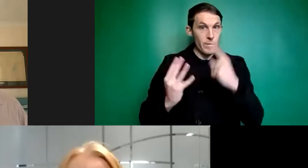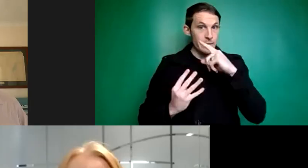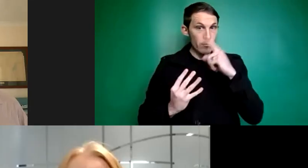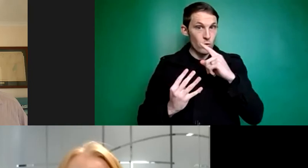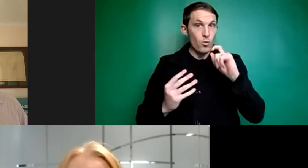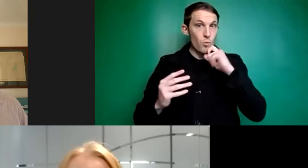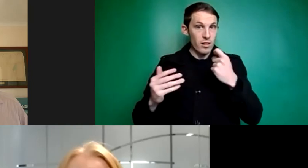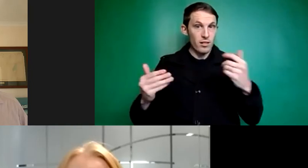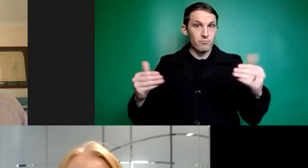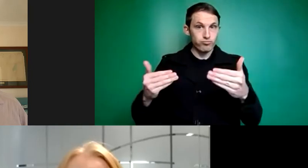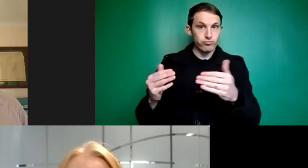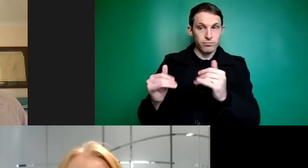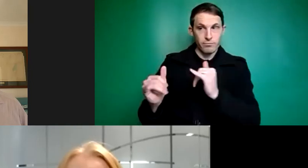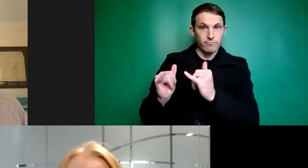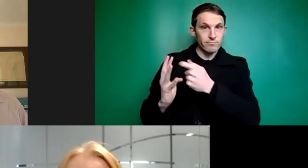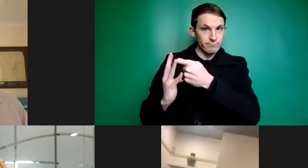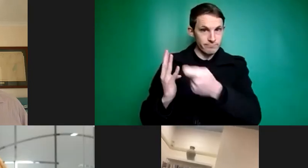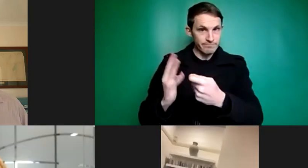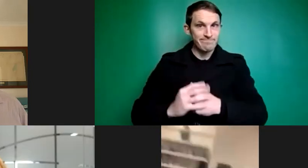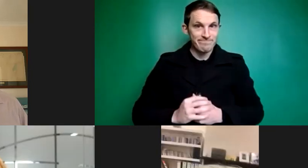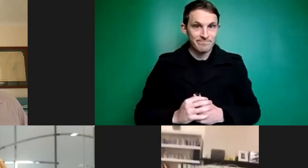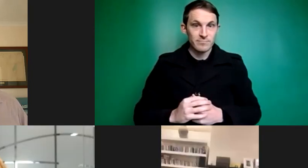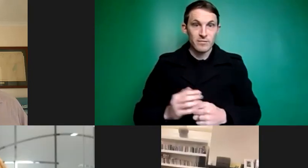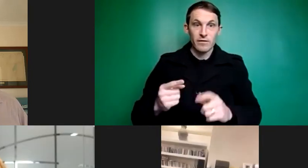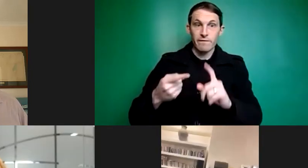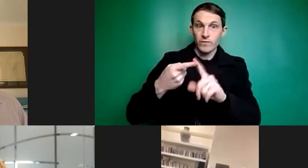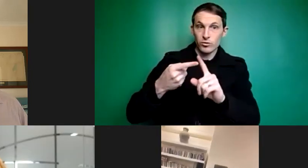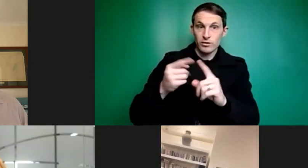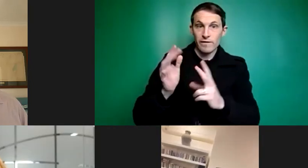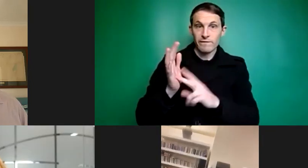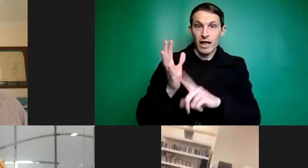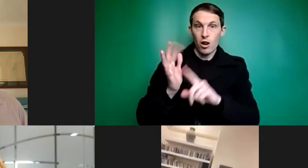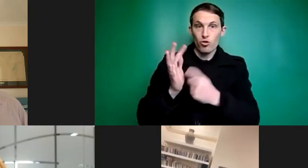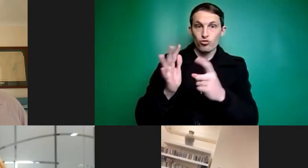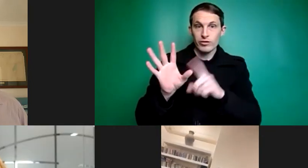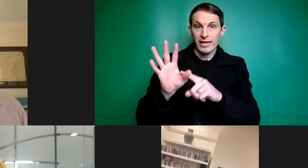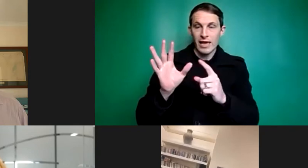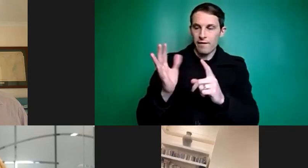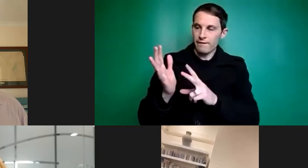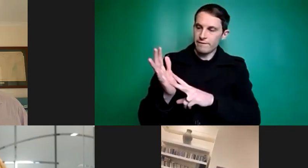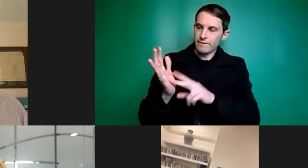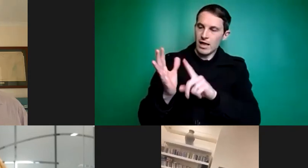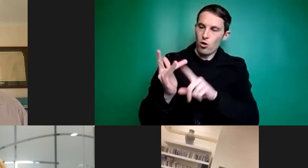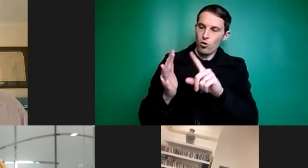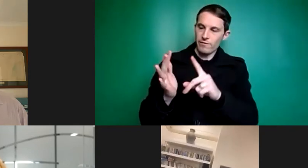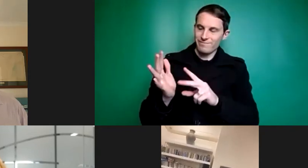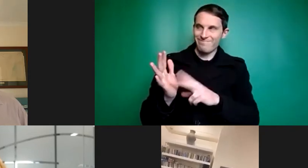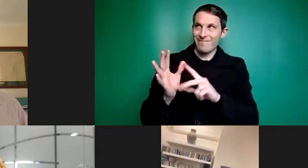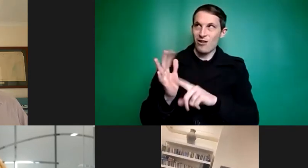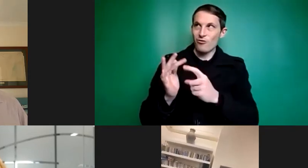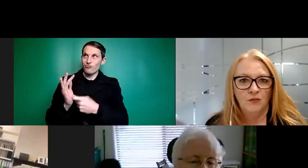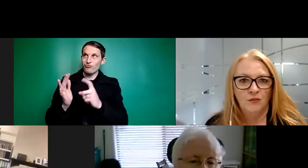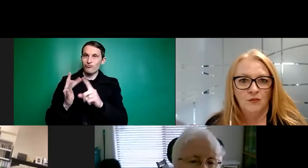on our panel for today's session. First is Valerie Hammond. Valerie Hammond. Valerie is in her late